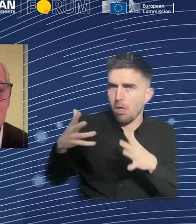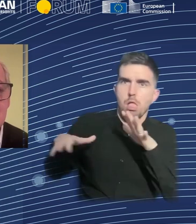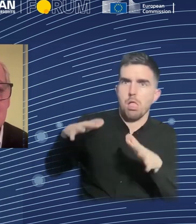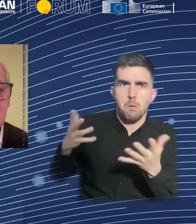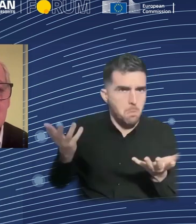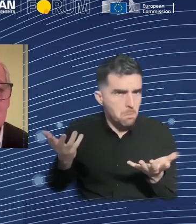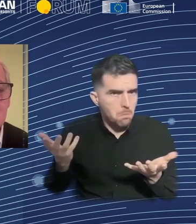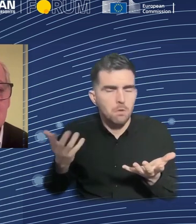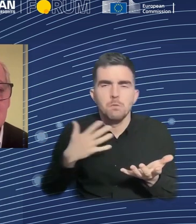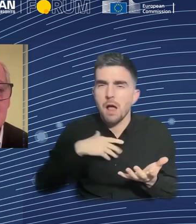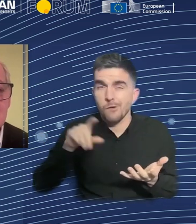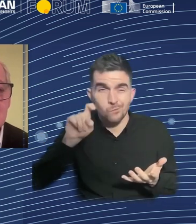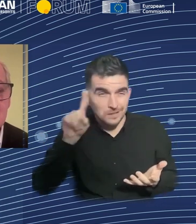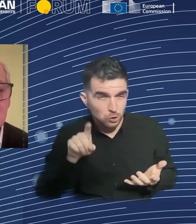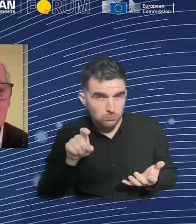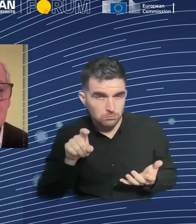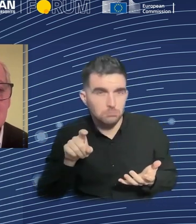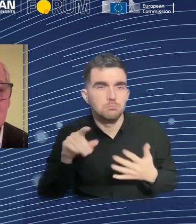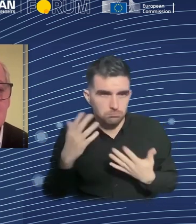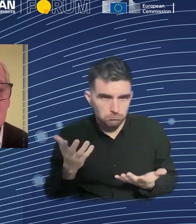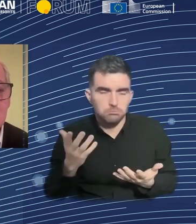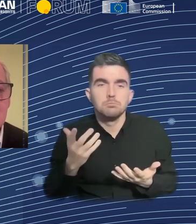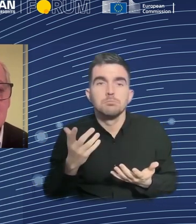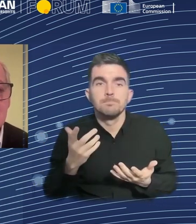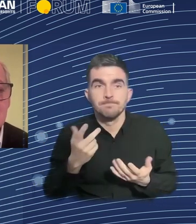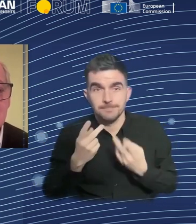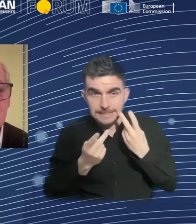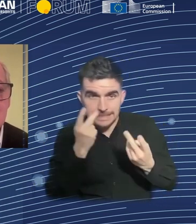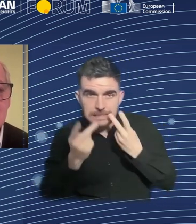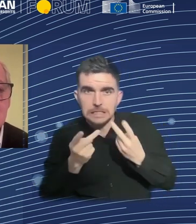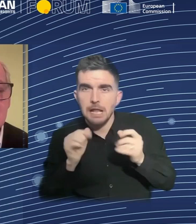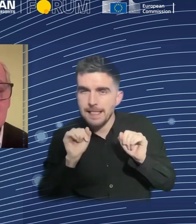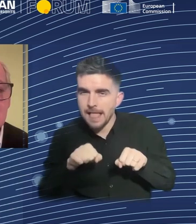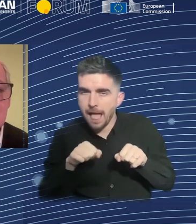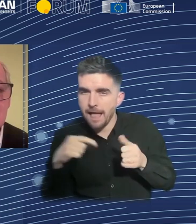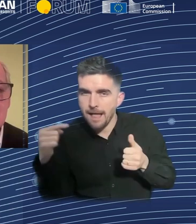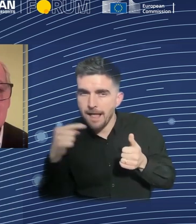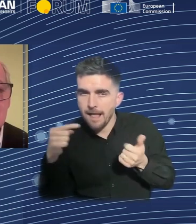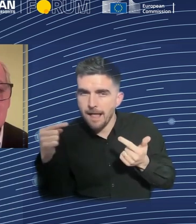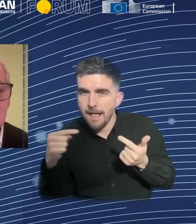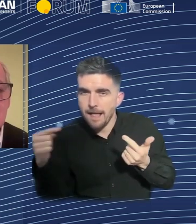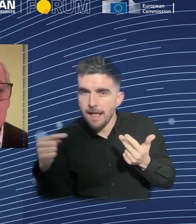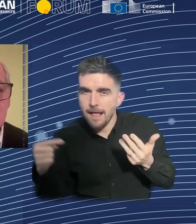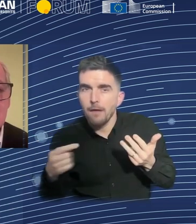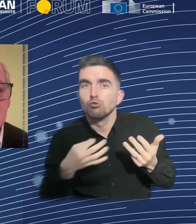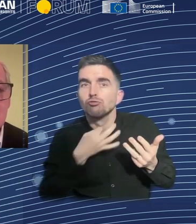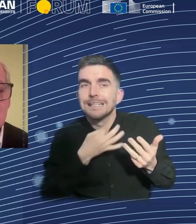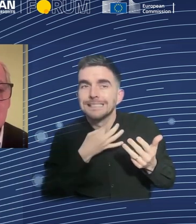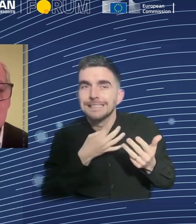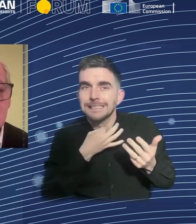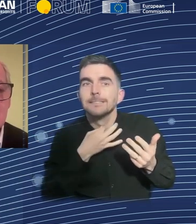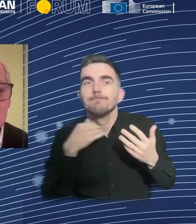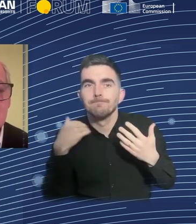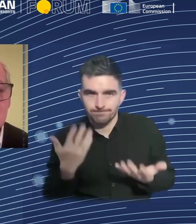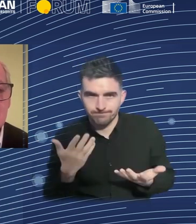work with a multiplicity or convergence of AI systems? And what can they do to not only spot risks,